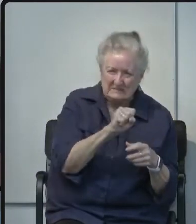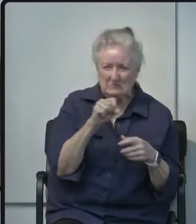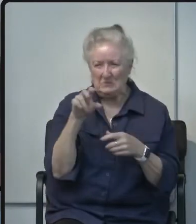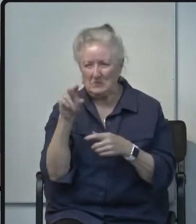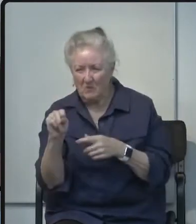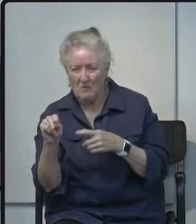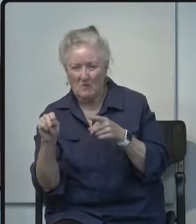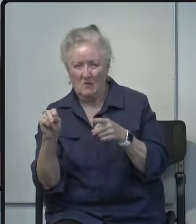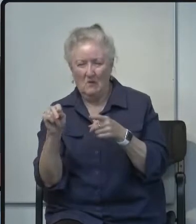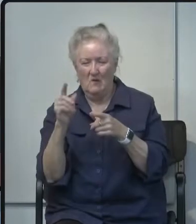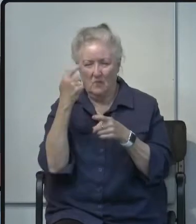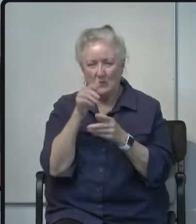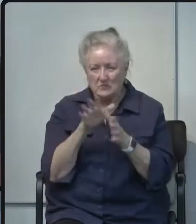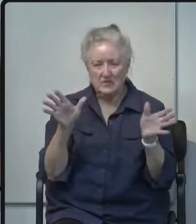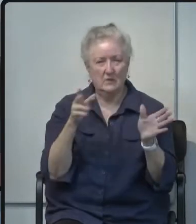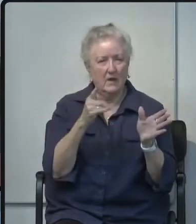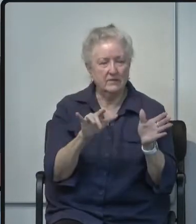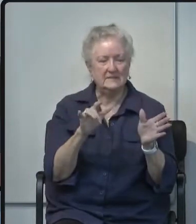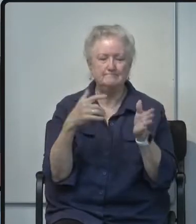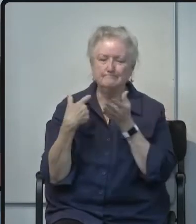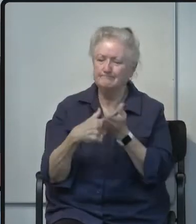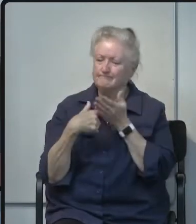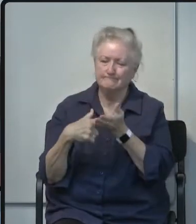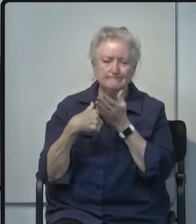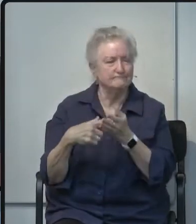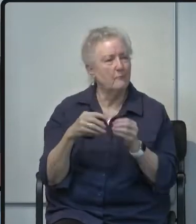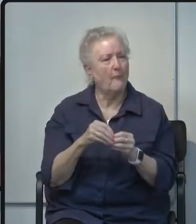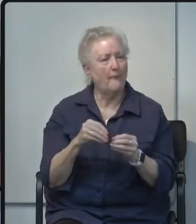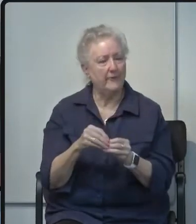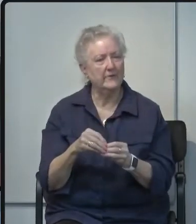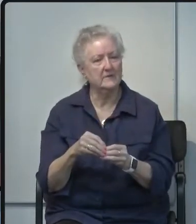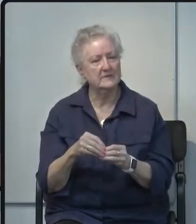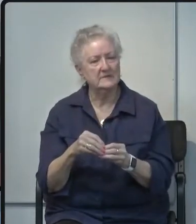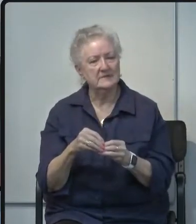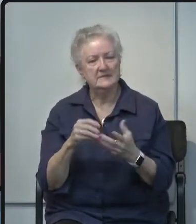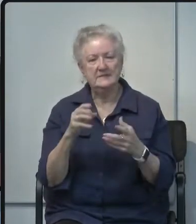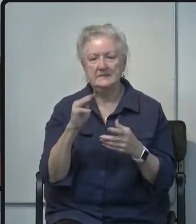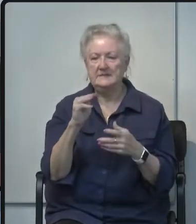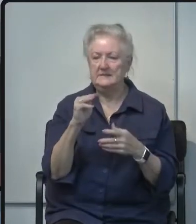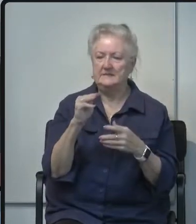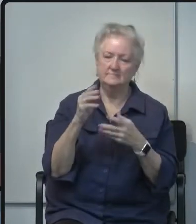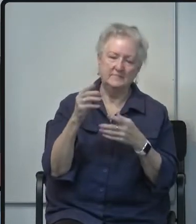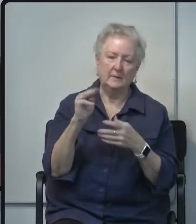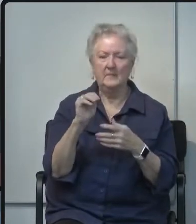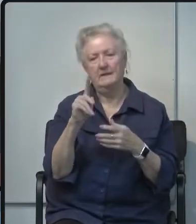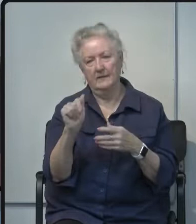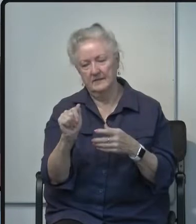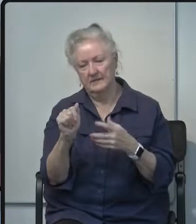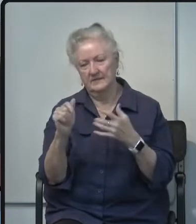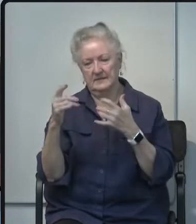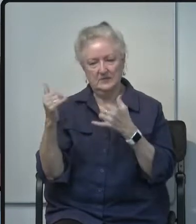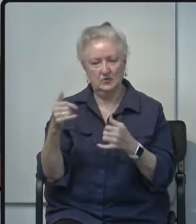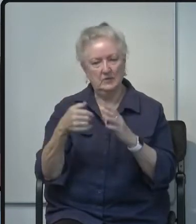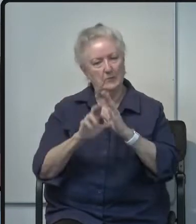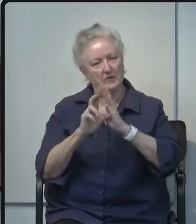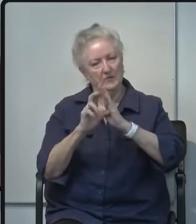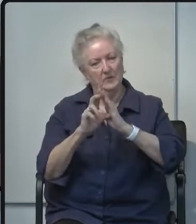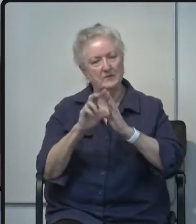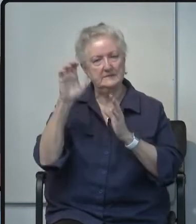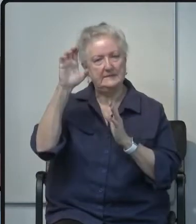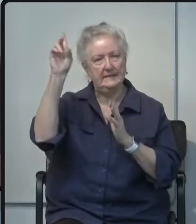has been discussed again in the media and is currently reviewed by the CDC